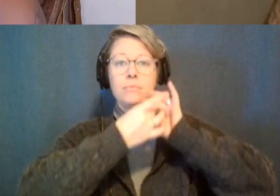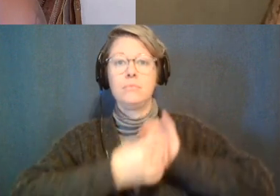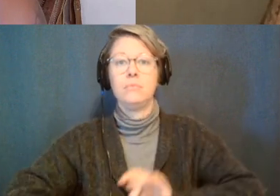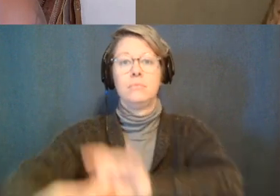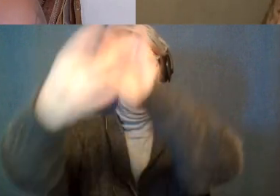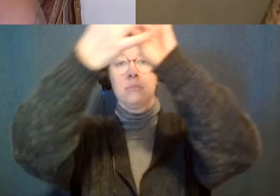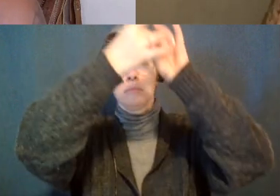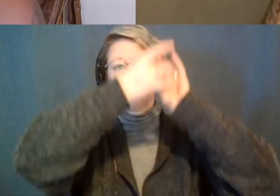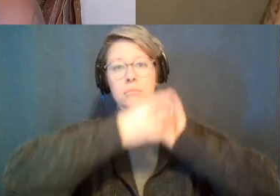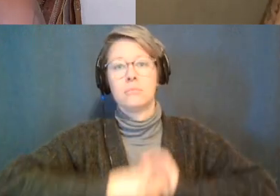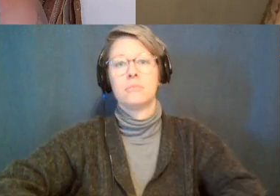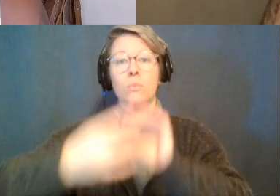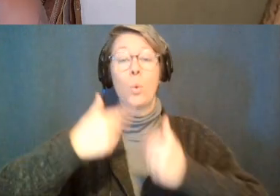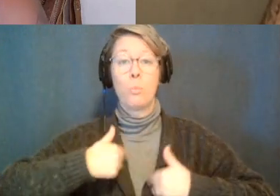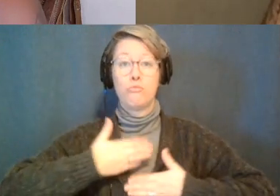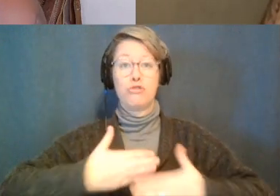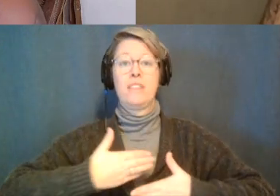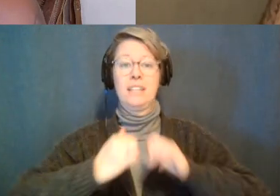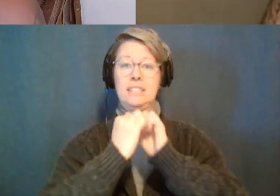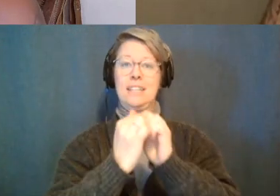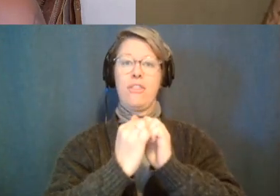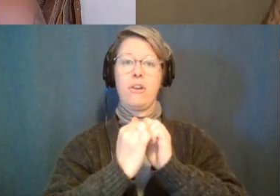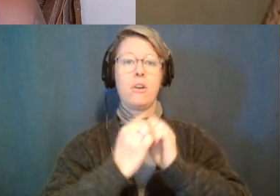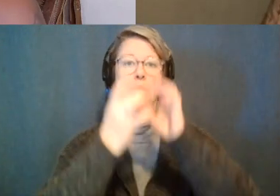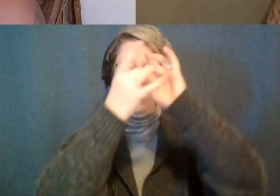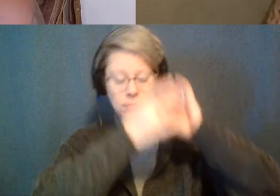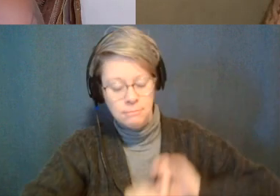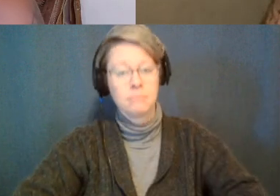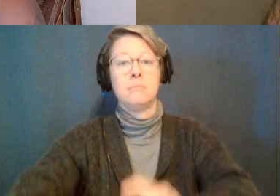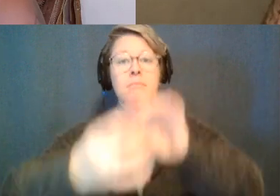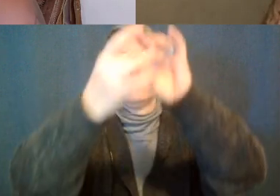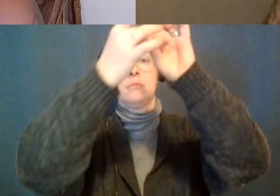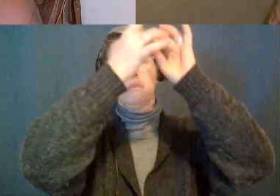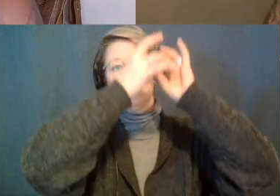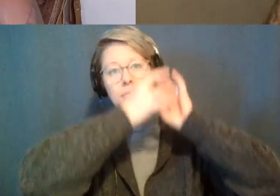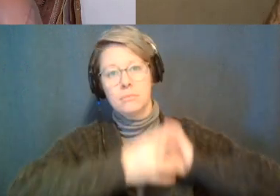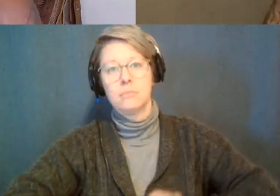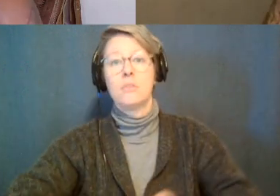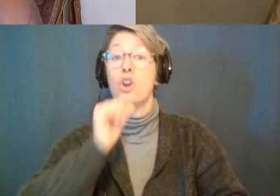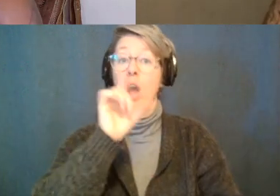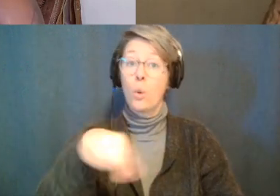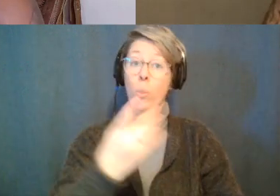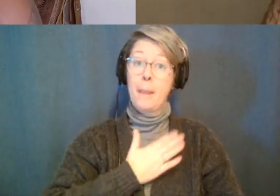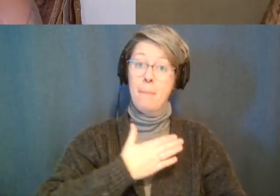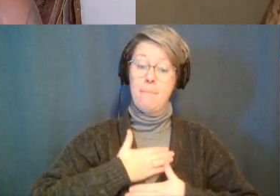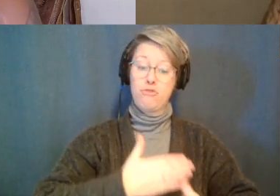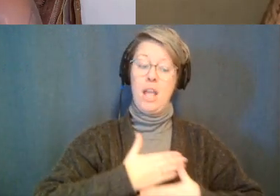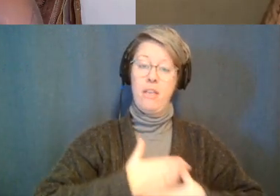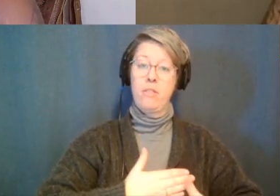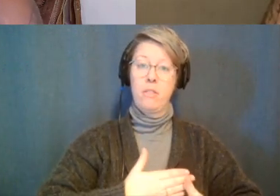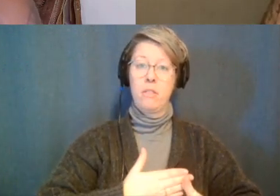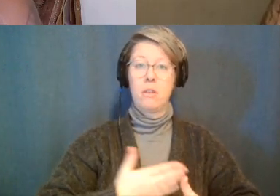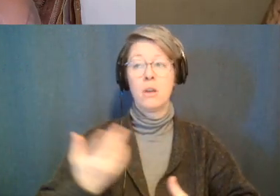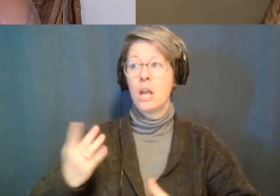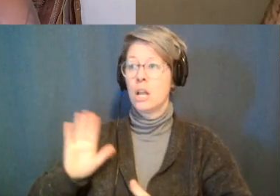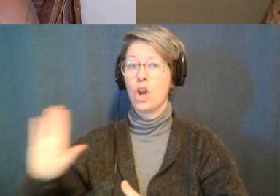microcosmic orbit as mantachia talks about it like we're in this together instead of being just my breath while i'm having i'm making love to my partner and